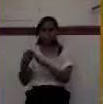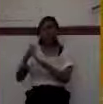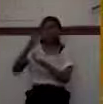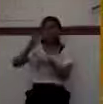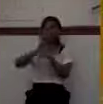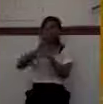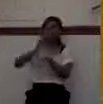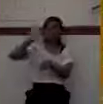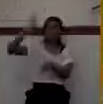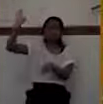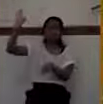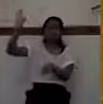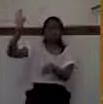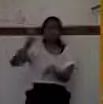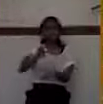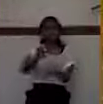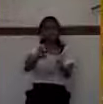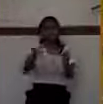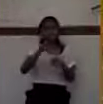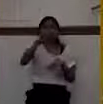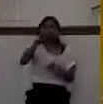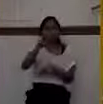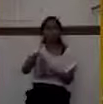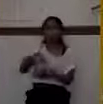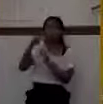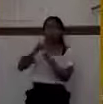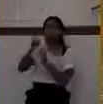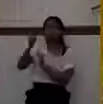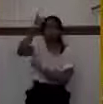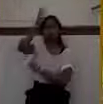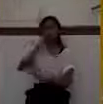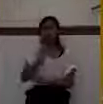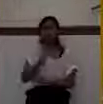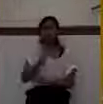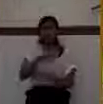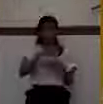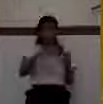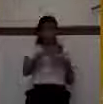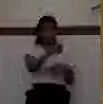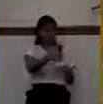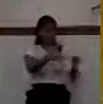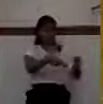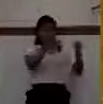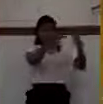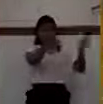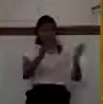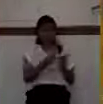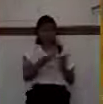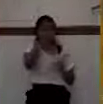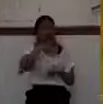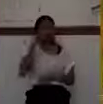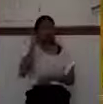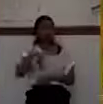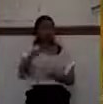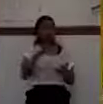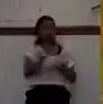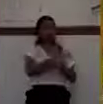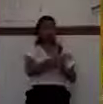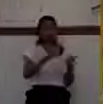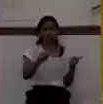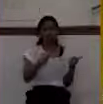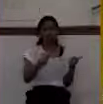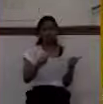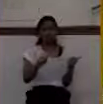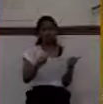place where you're supposed to go and worship God and get rid of all these high places. That was a command of God. And by the way,